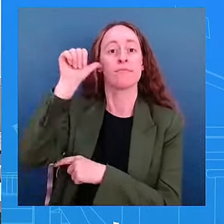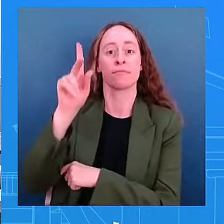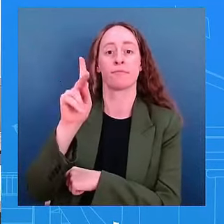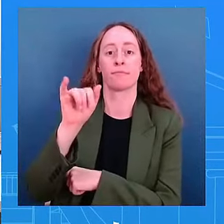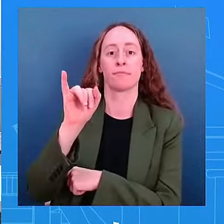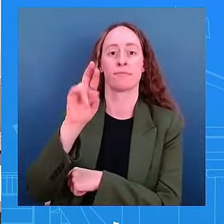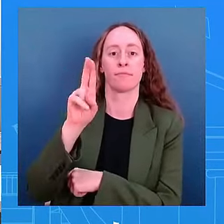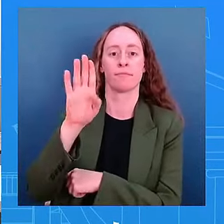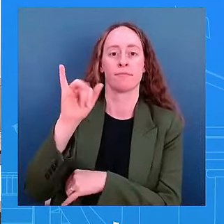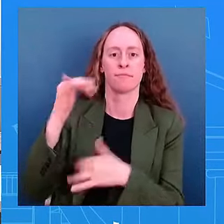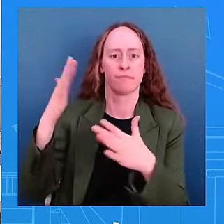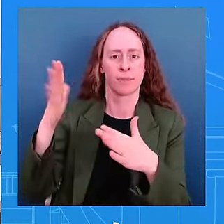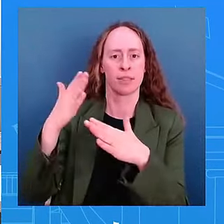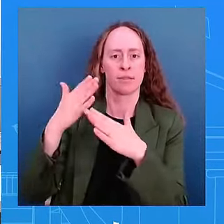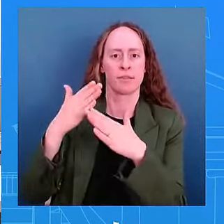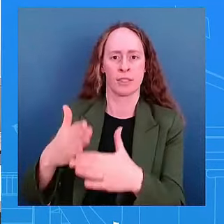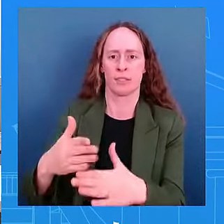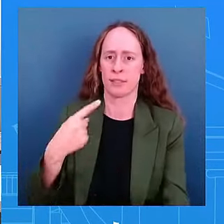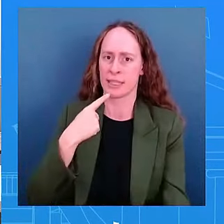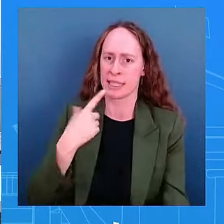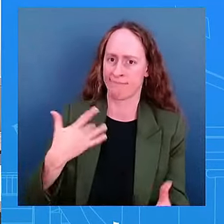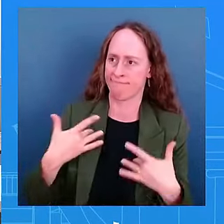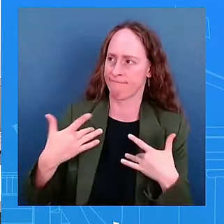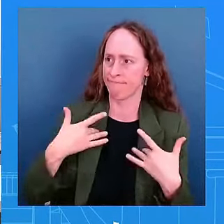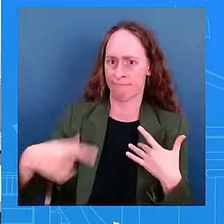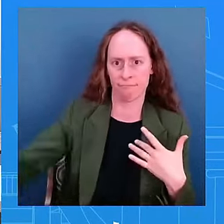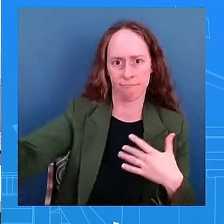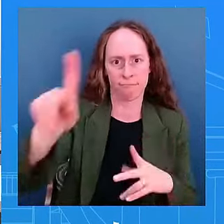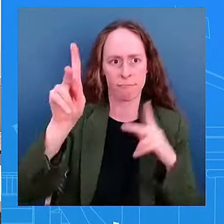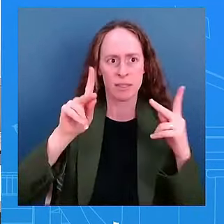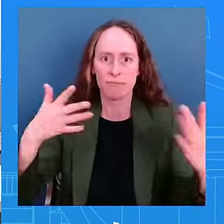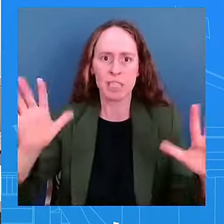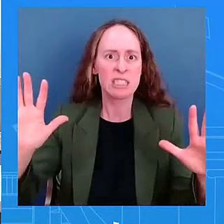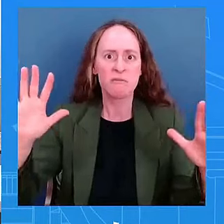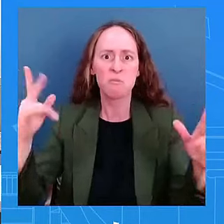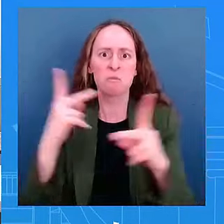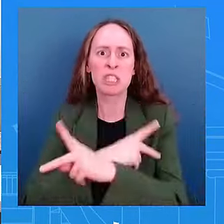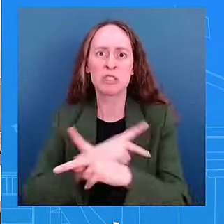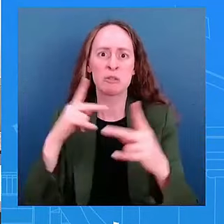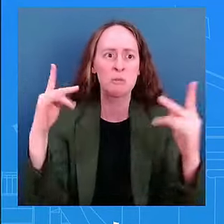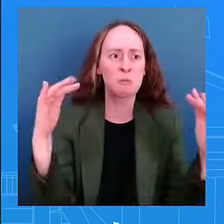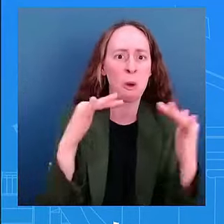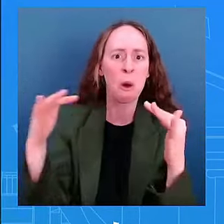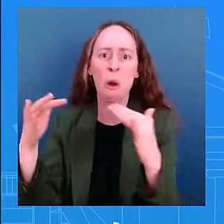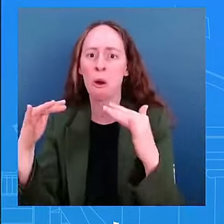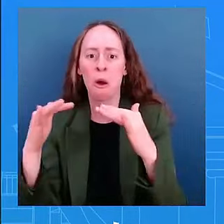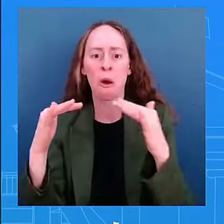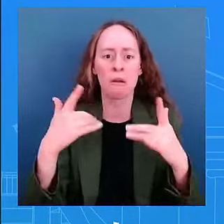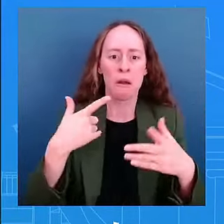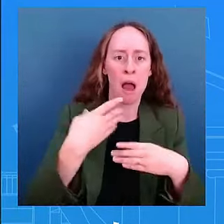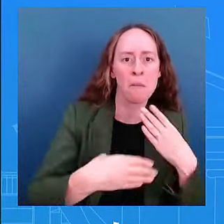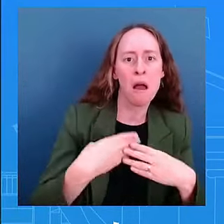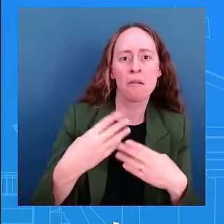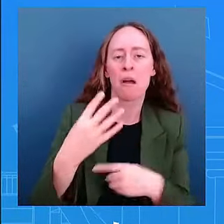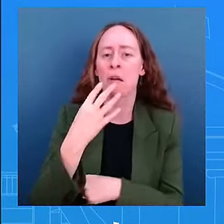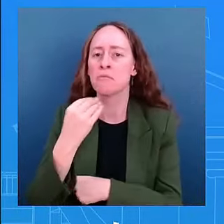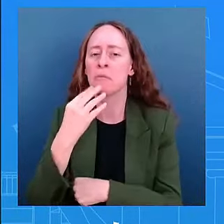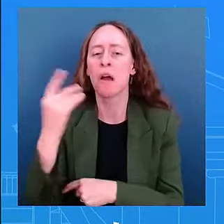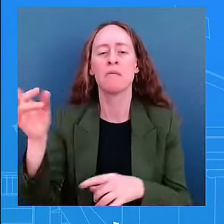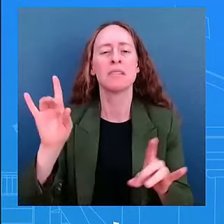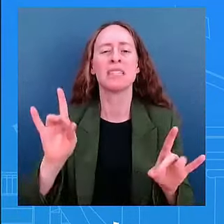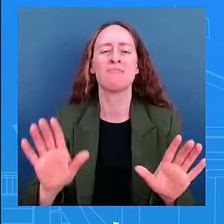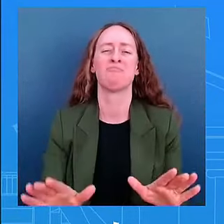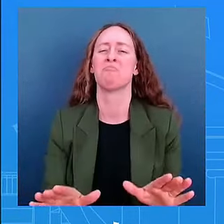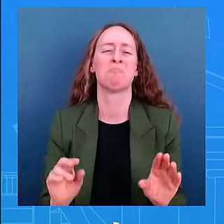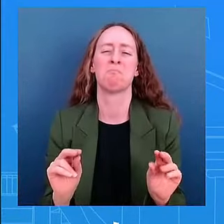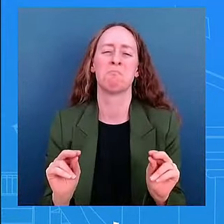um is that still the white house's assessment after today's uh strike so we do not believe uh that an all-out war is inevitable that is not something